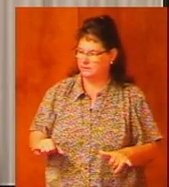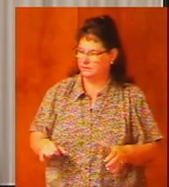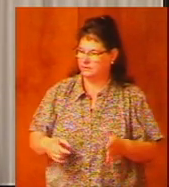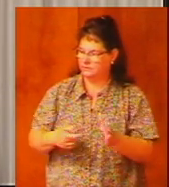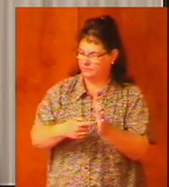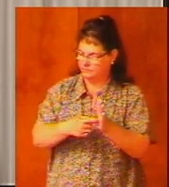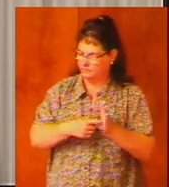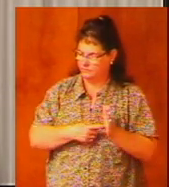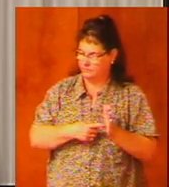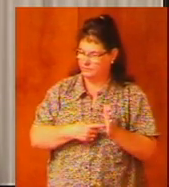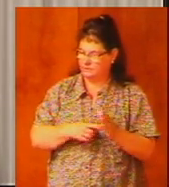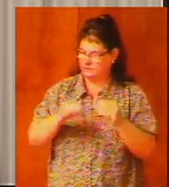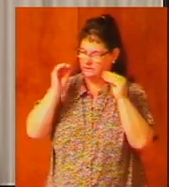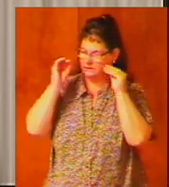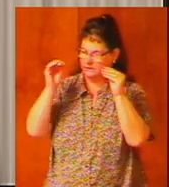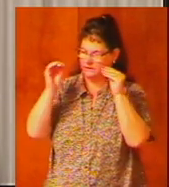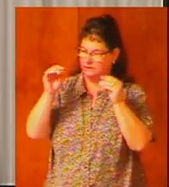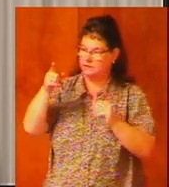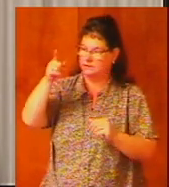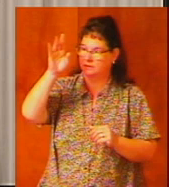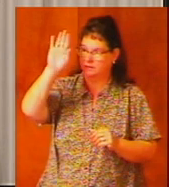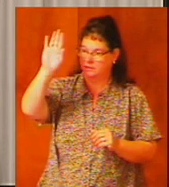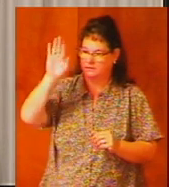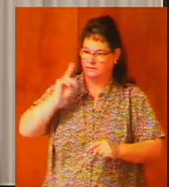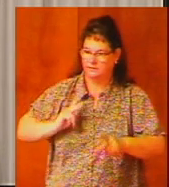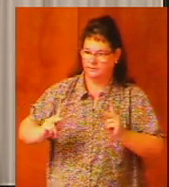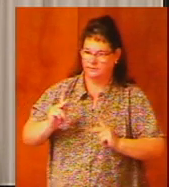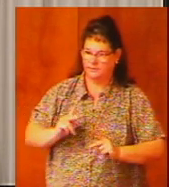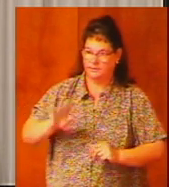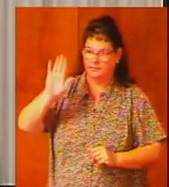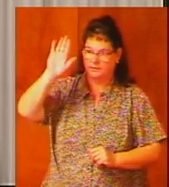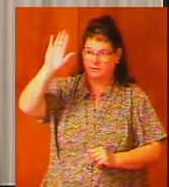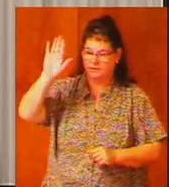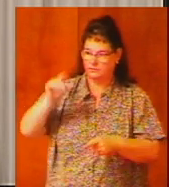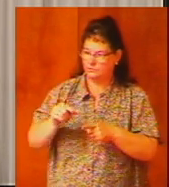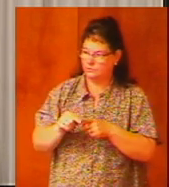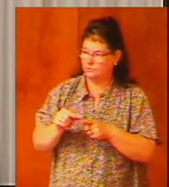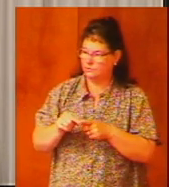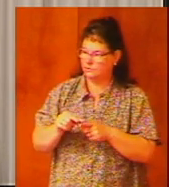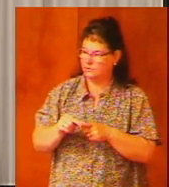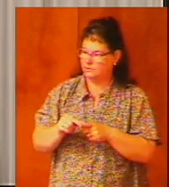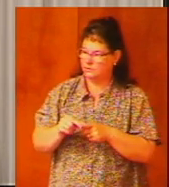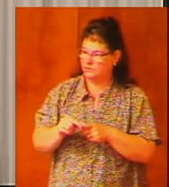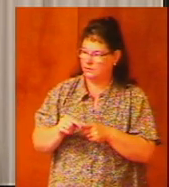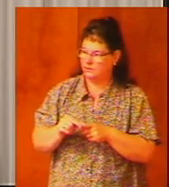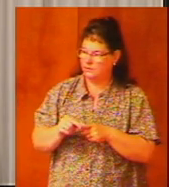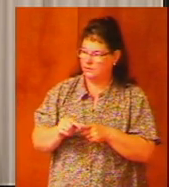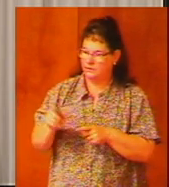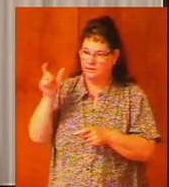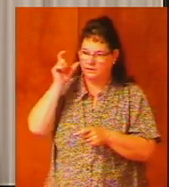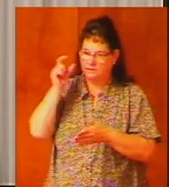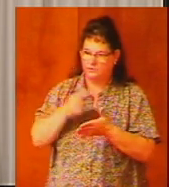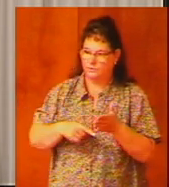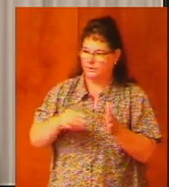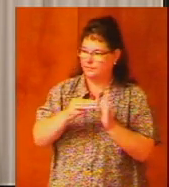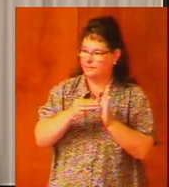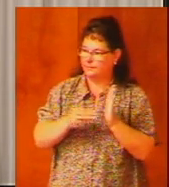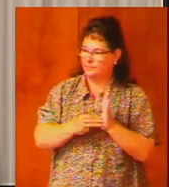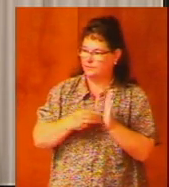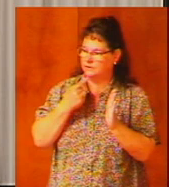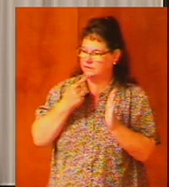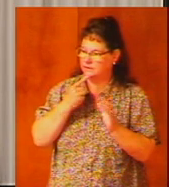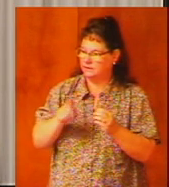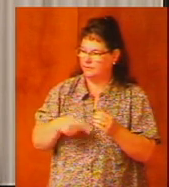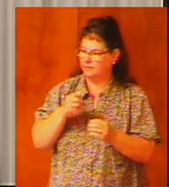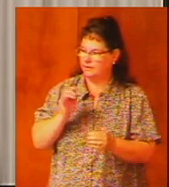to teach God's people his word listen to what Moses says about